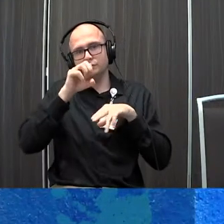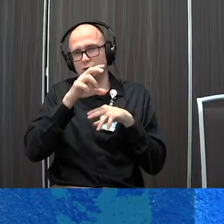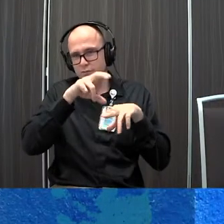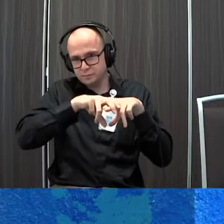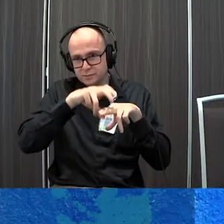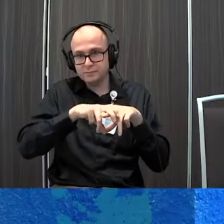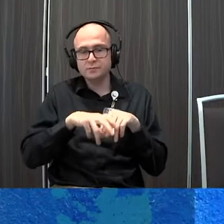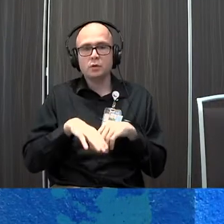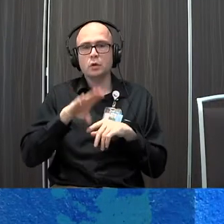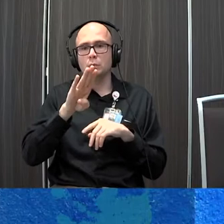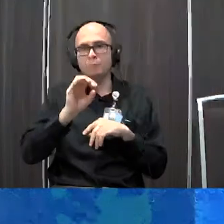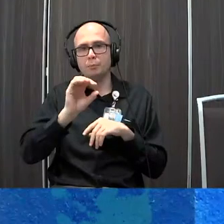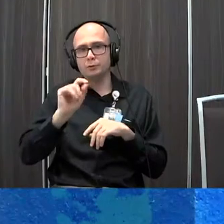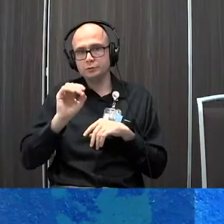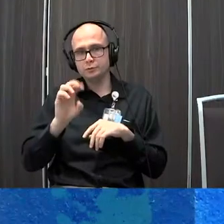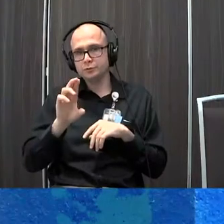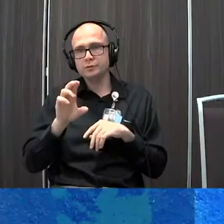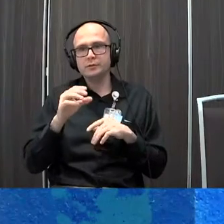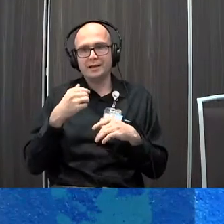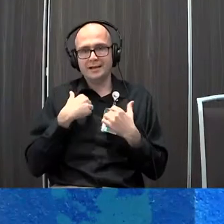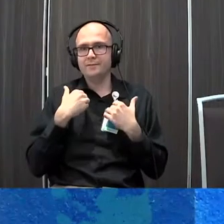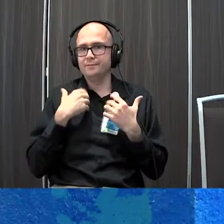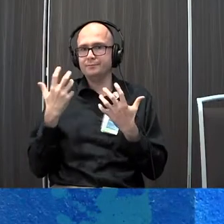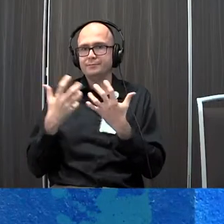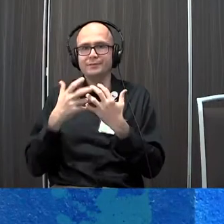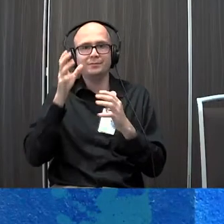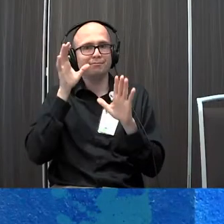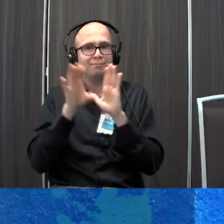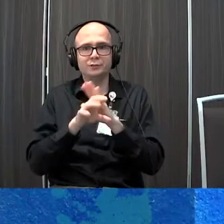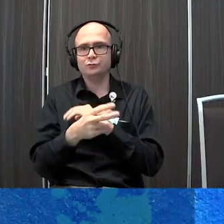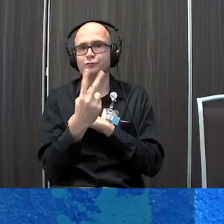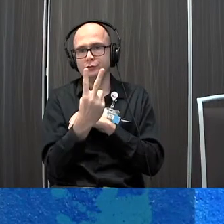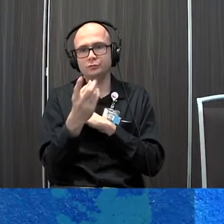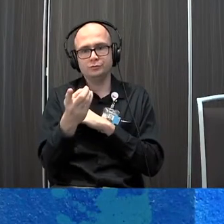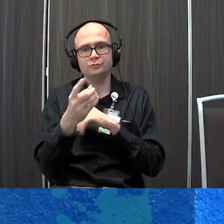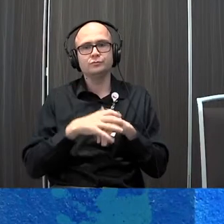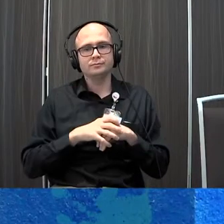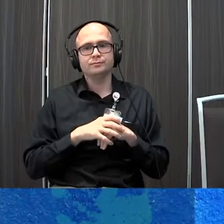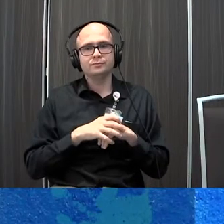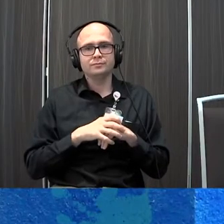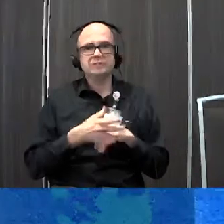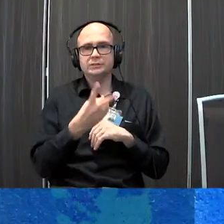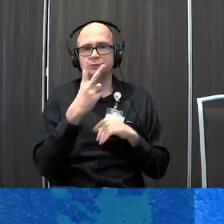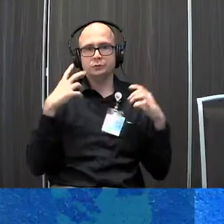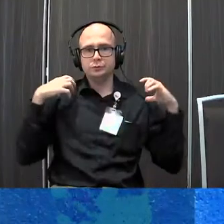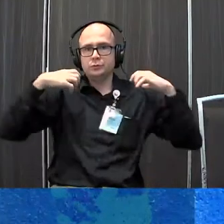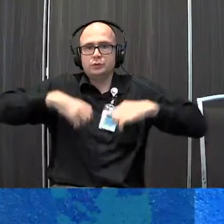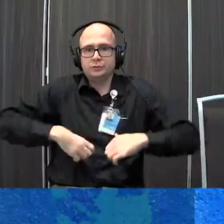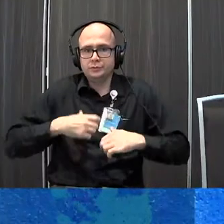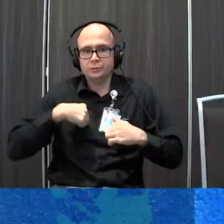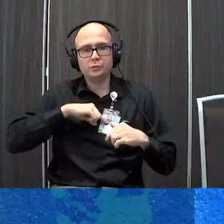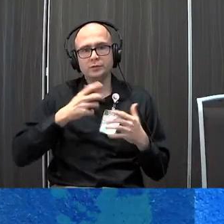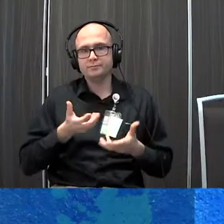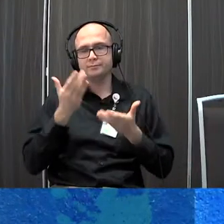or the booster there are adapted resources available I only have pictures of two of the seats here and two of the harnesses that we recommend